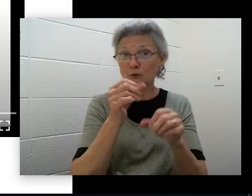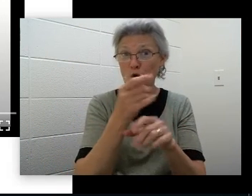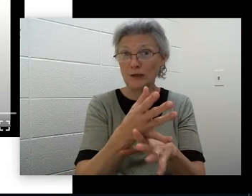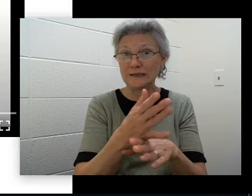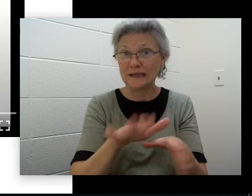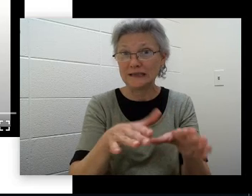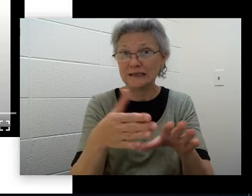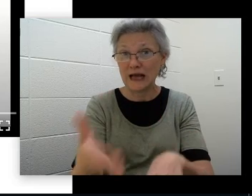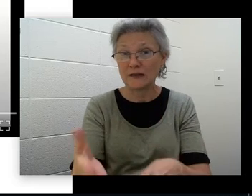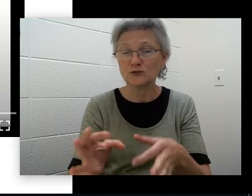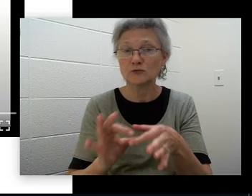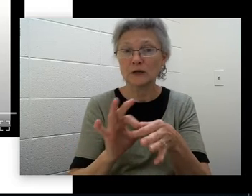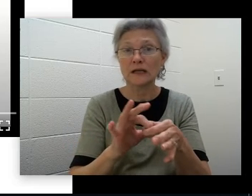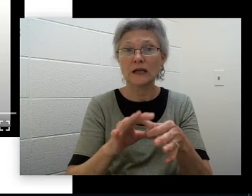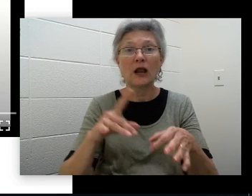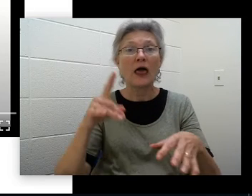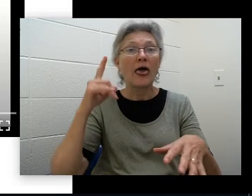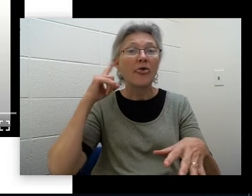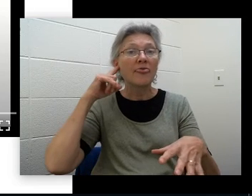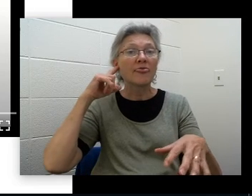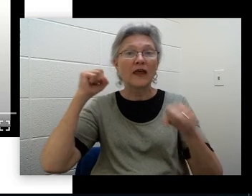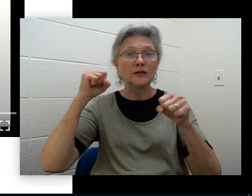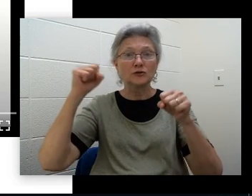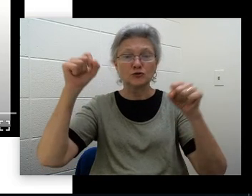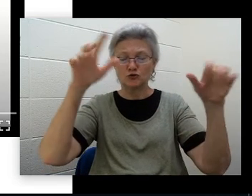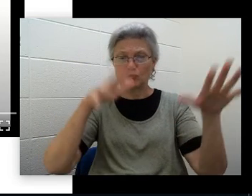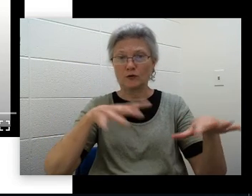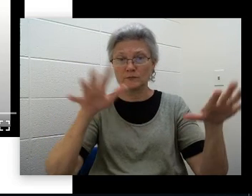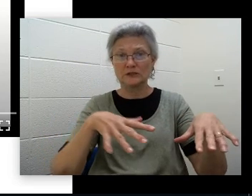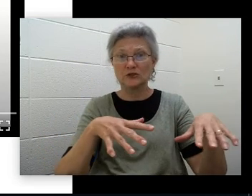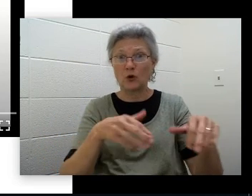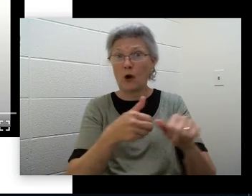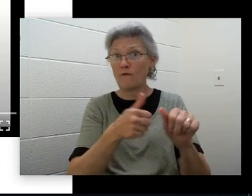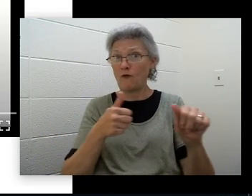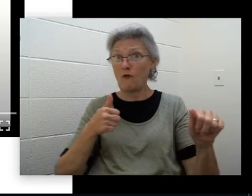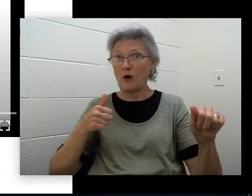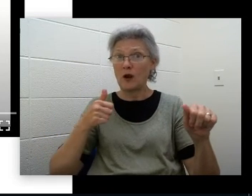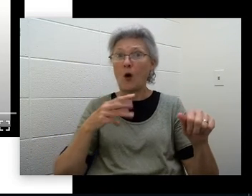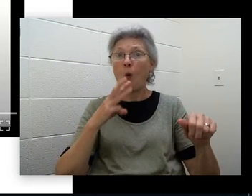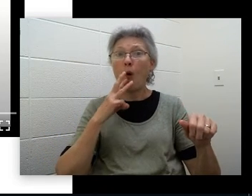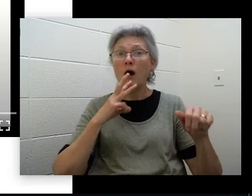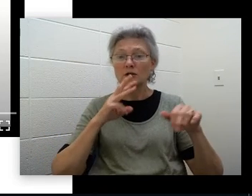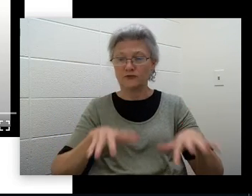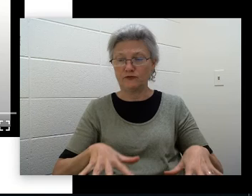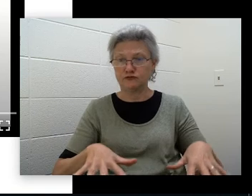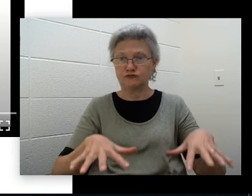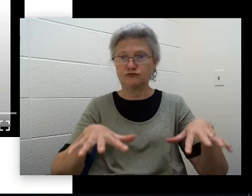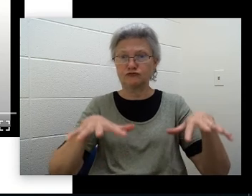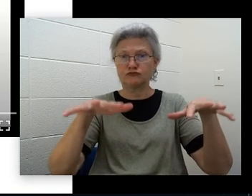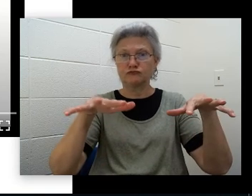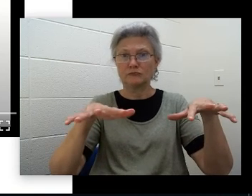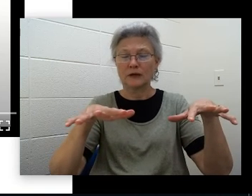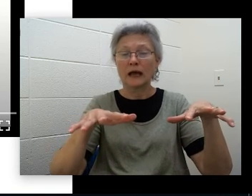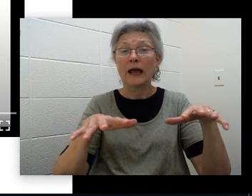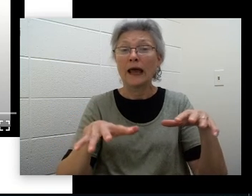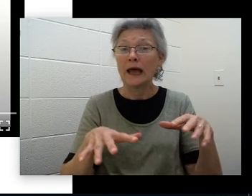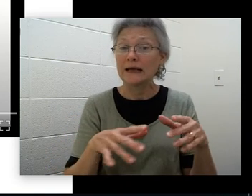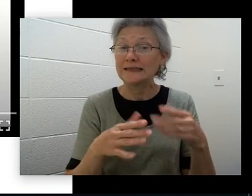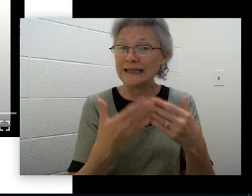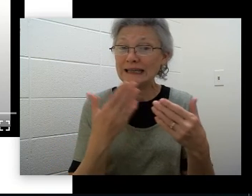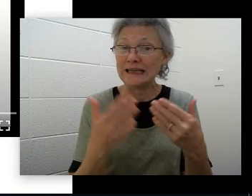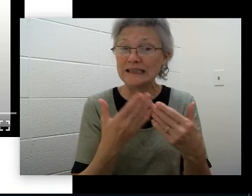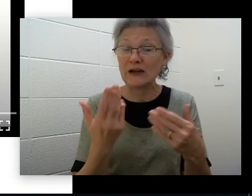deaths related to thunderstorms. So let's be sure to stay away from floodwaters. It doesn't take much to sweep a person away